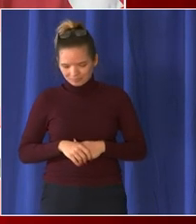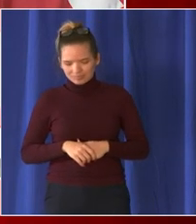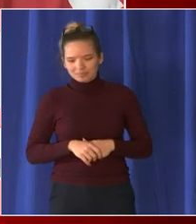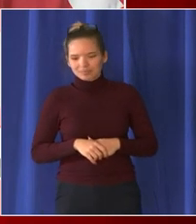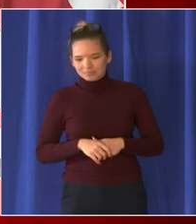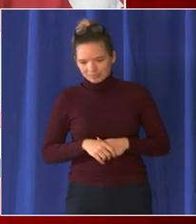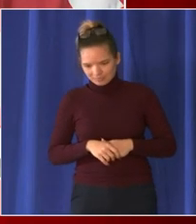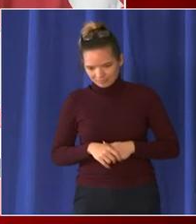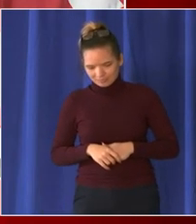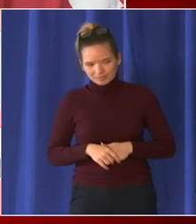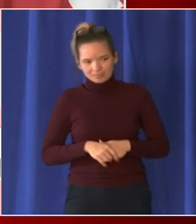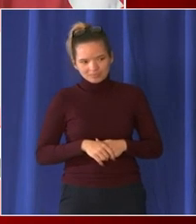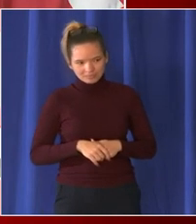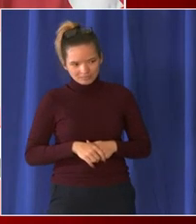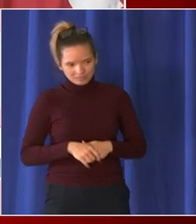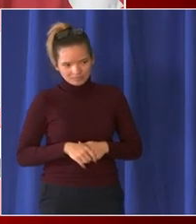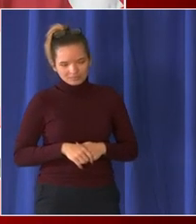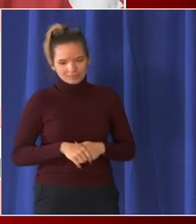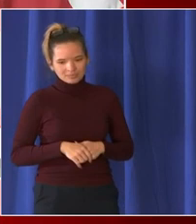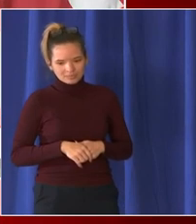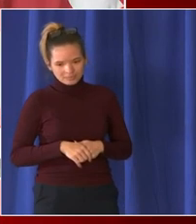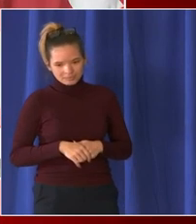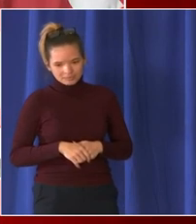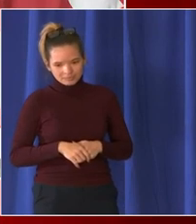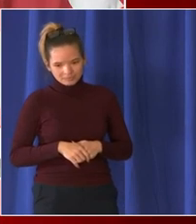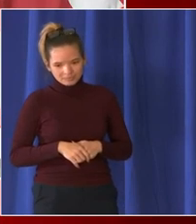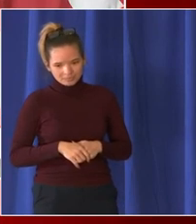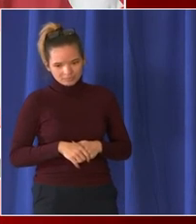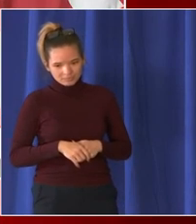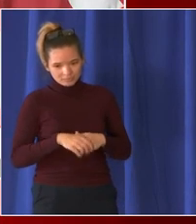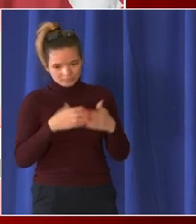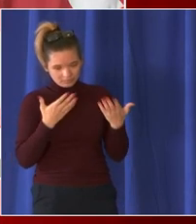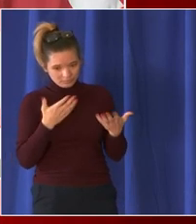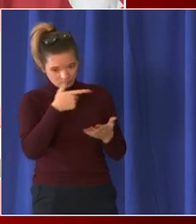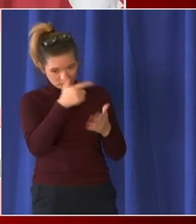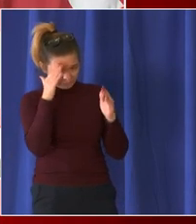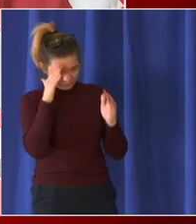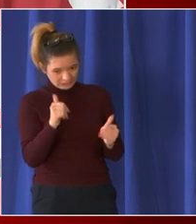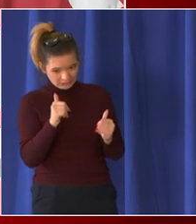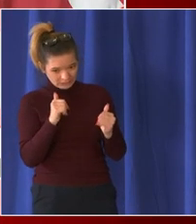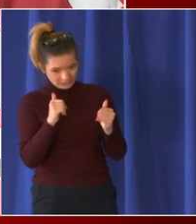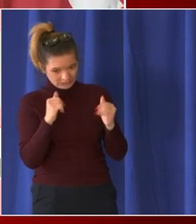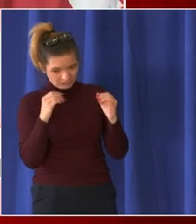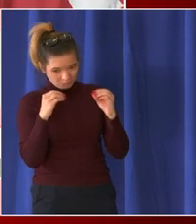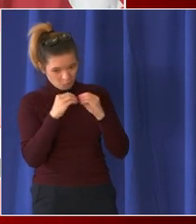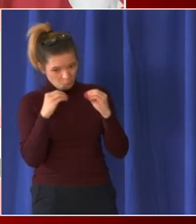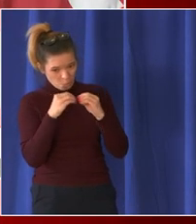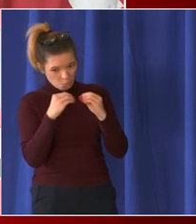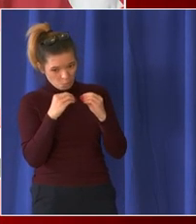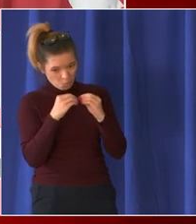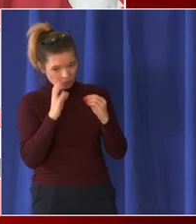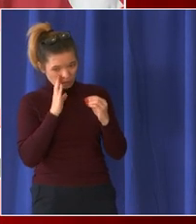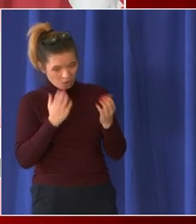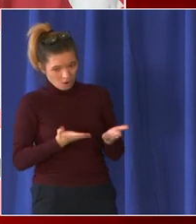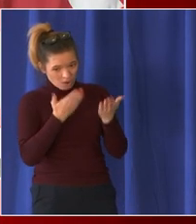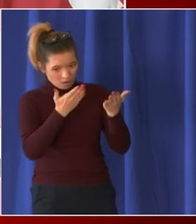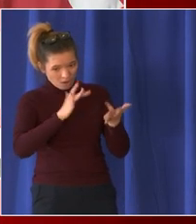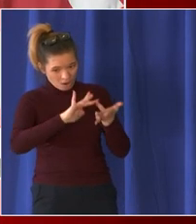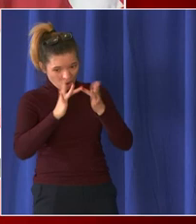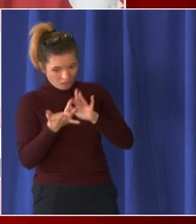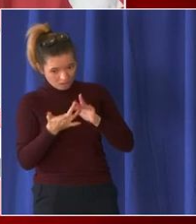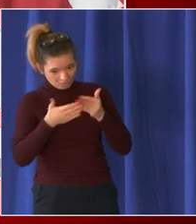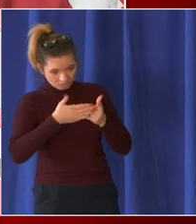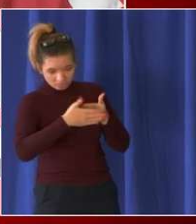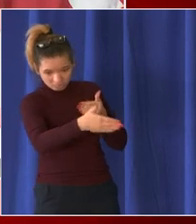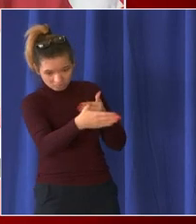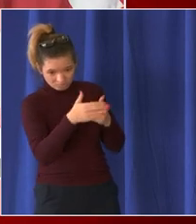available whether more classes or schools are expected to go virtual um expect it as of um the data that